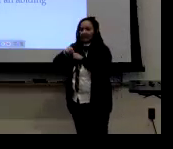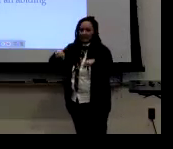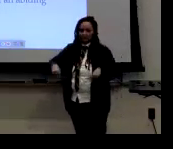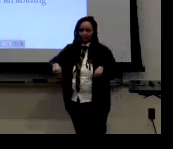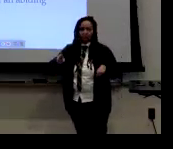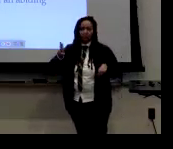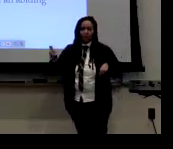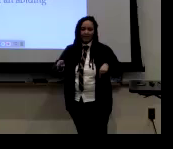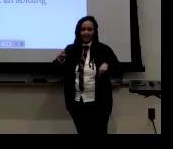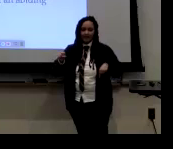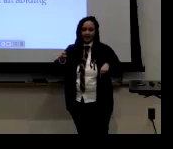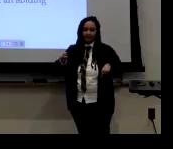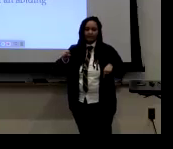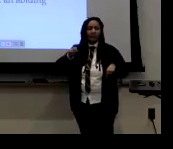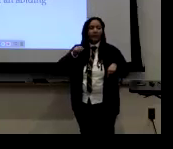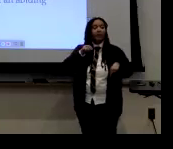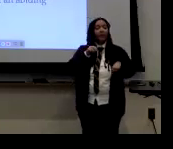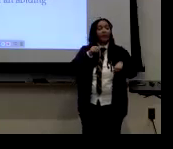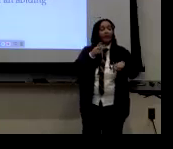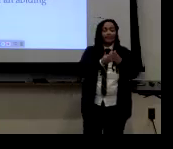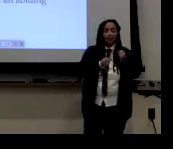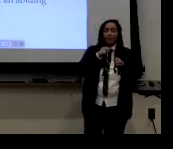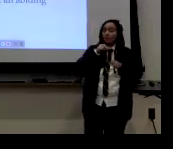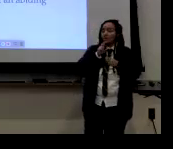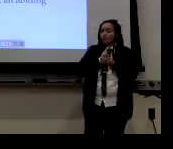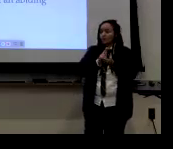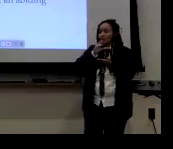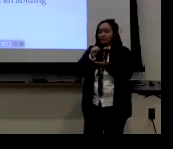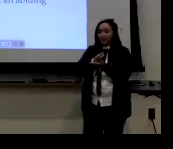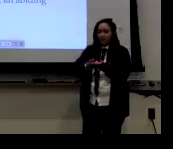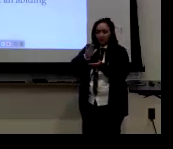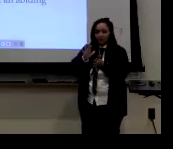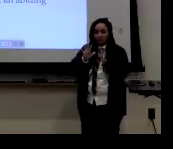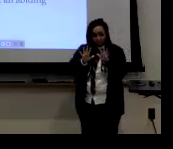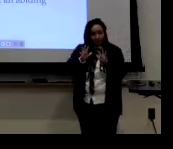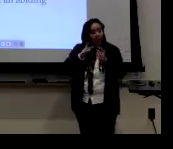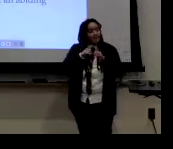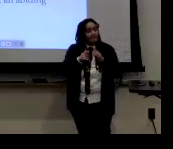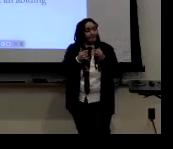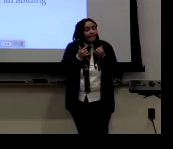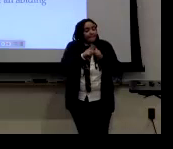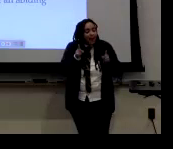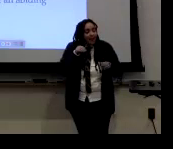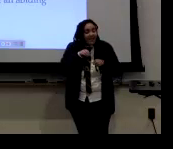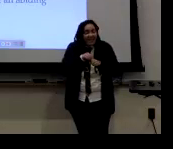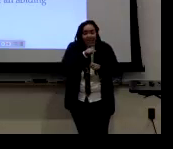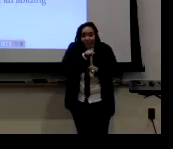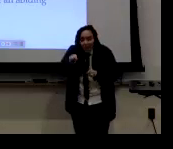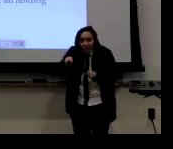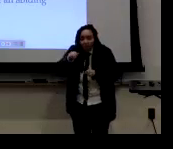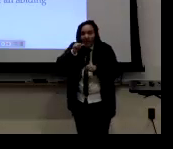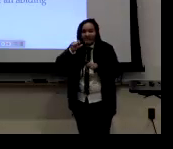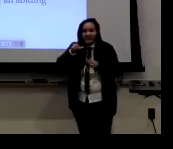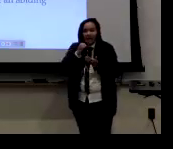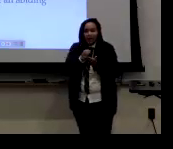there third, it's the third or fourth most taught language in the United States. And at universities and colleges,